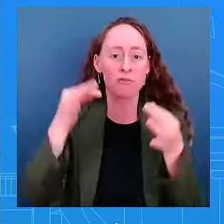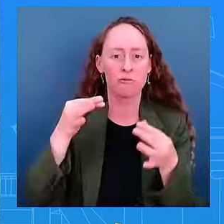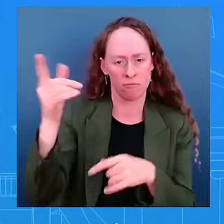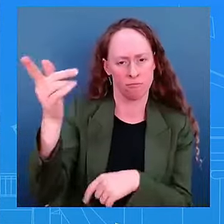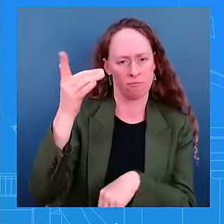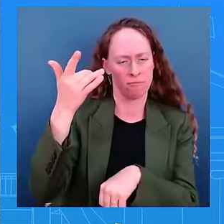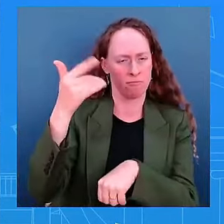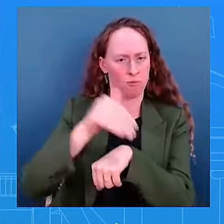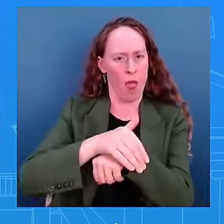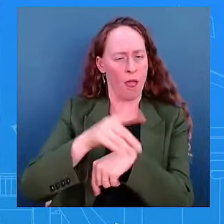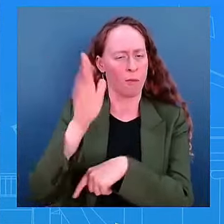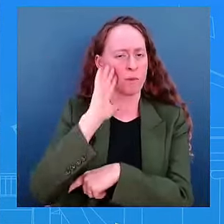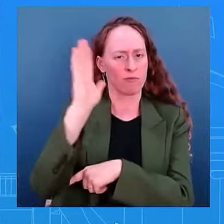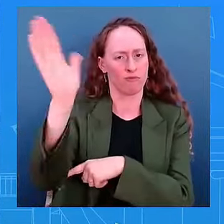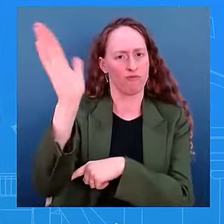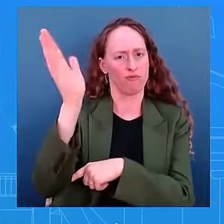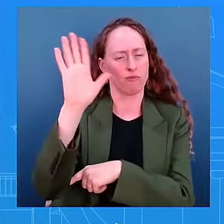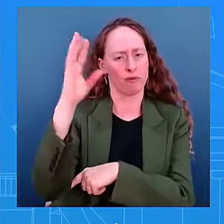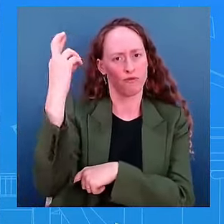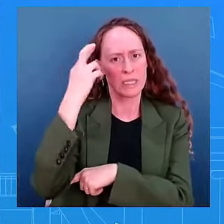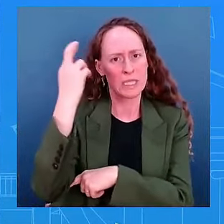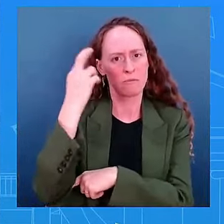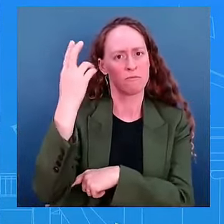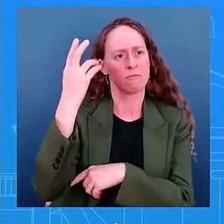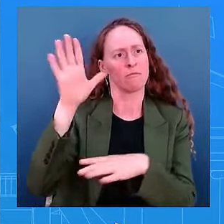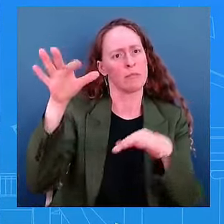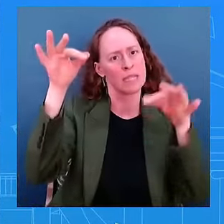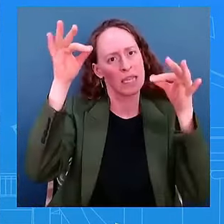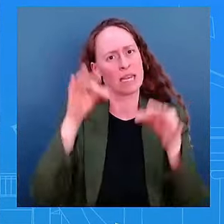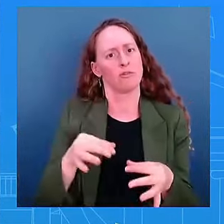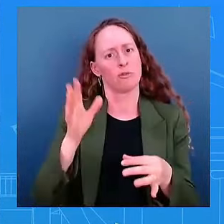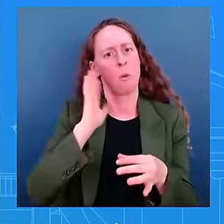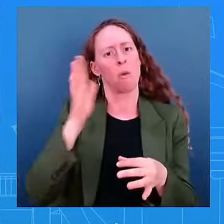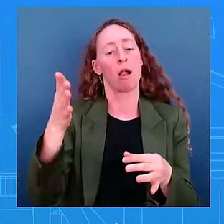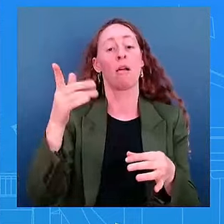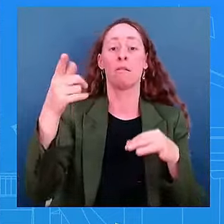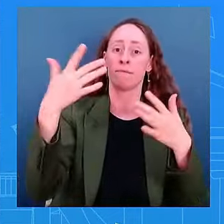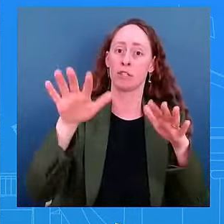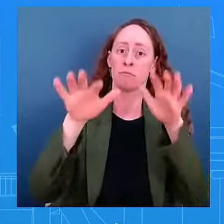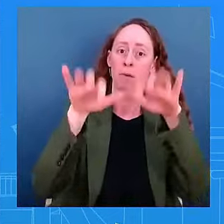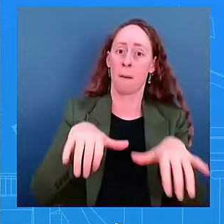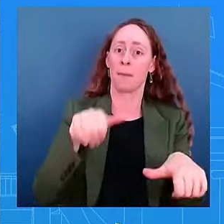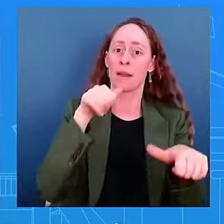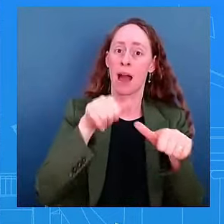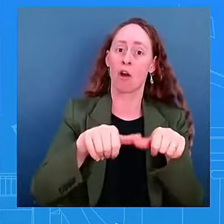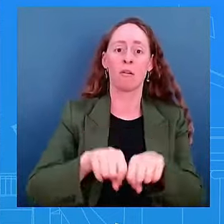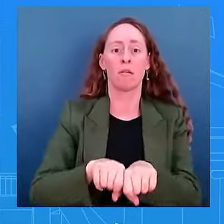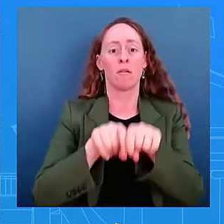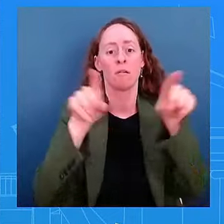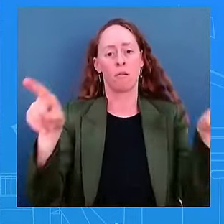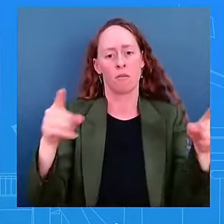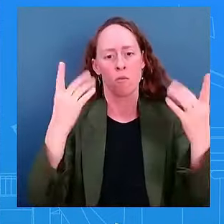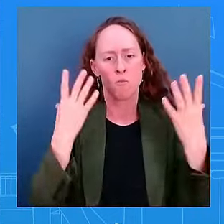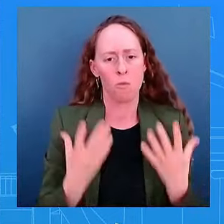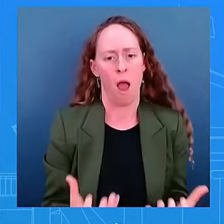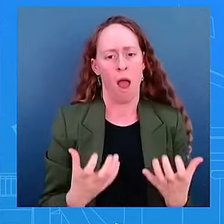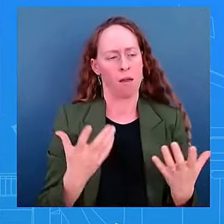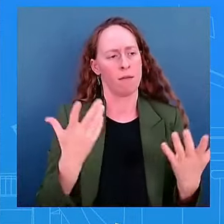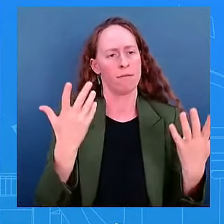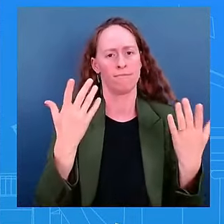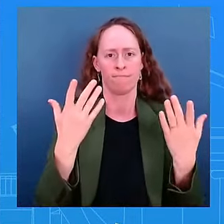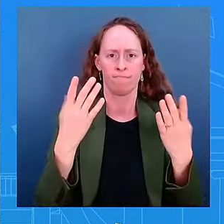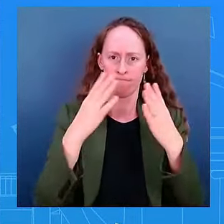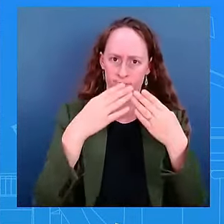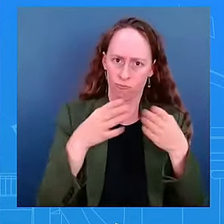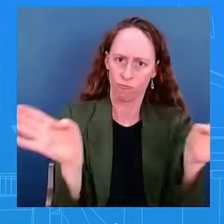decision. He said in his letter that he wanted to address the American people about this decision that he made on Sunday. I would tune in to that and